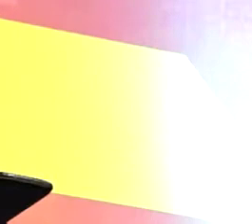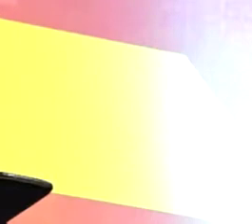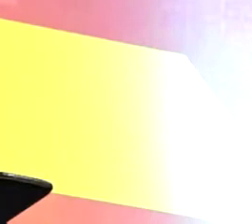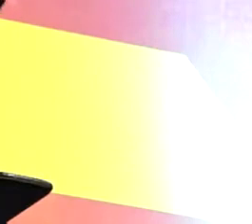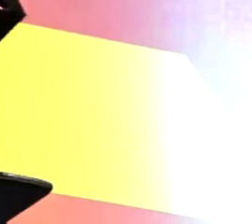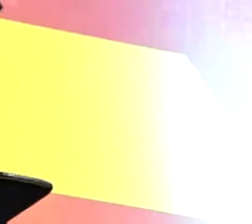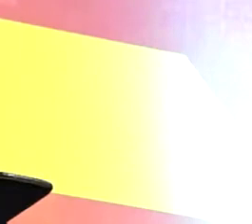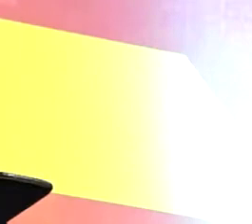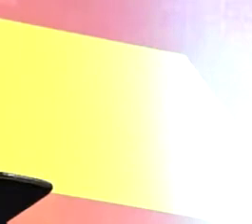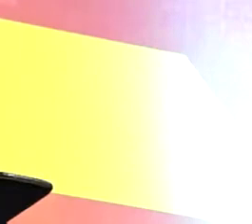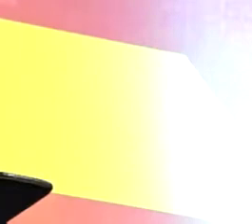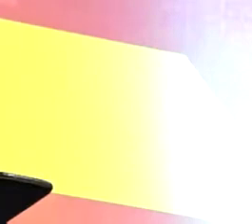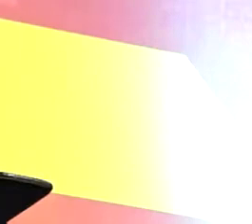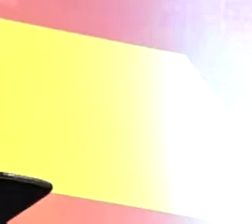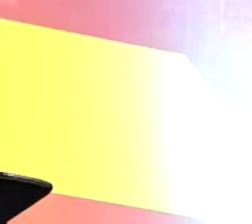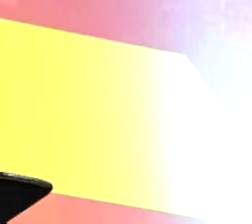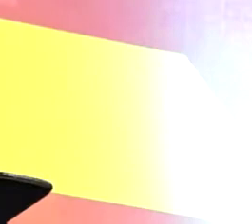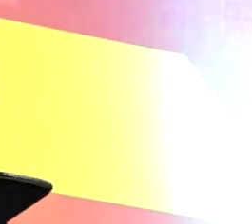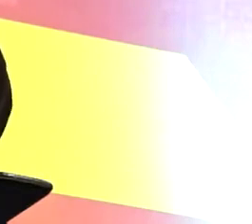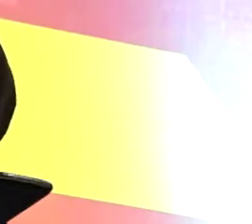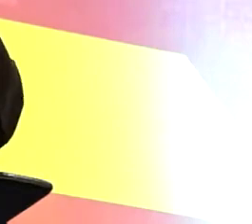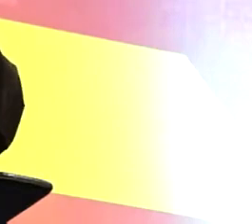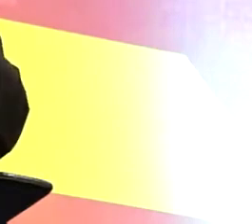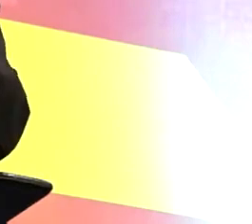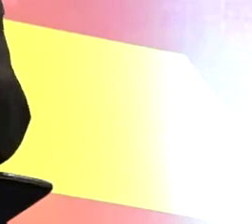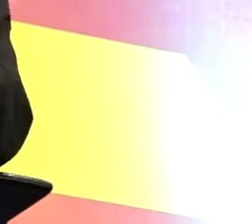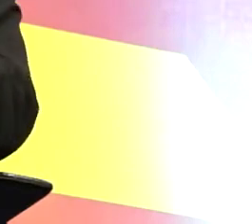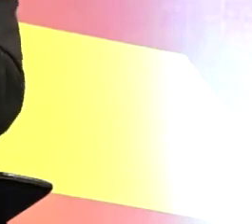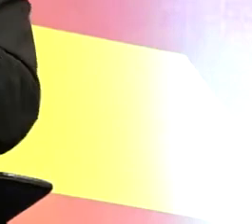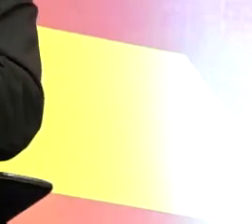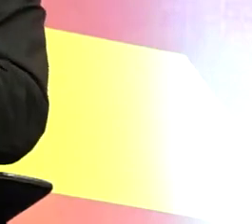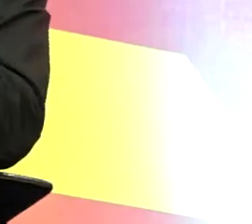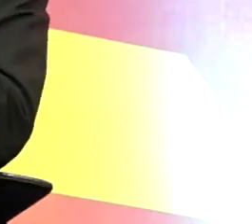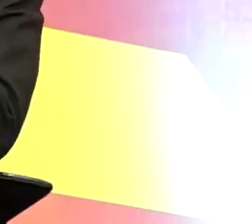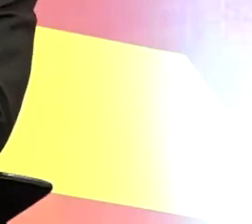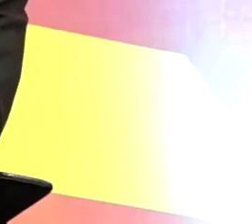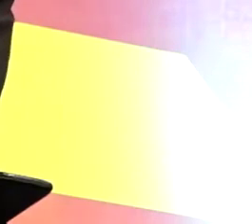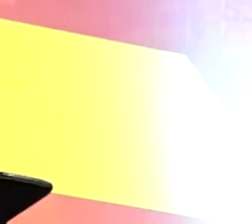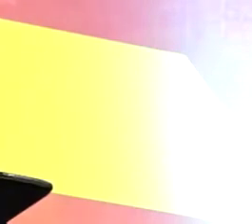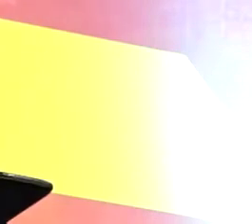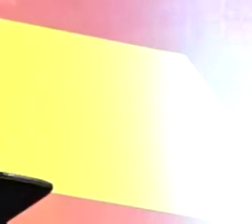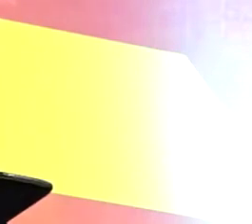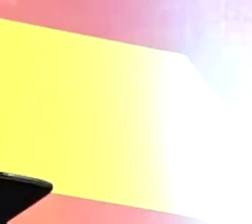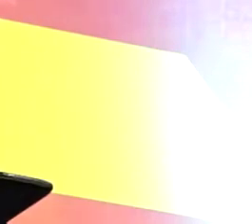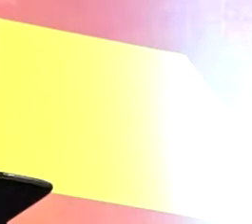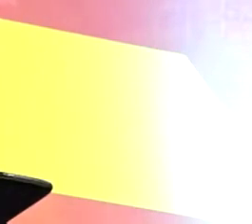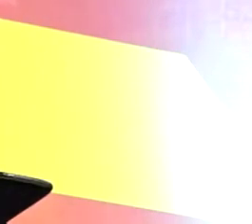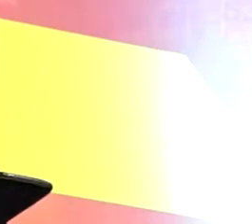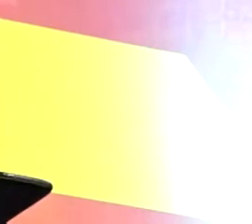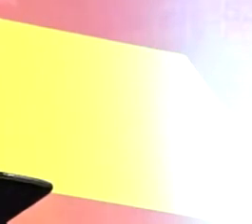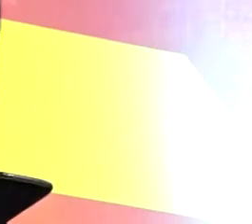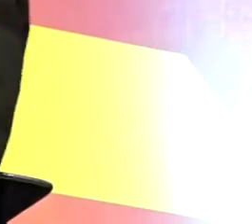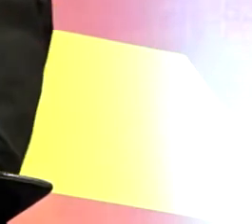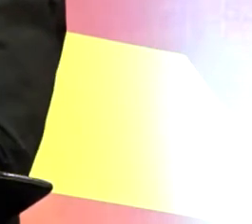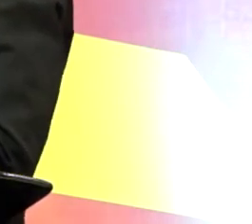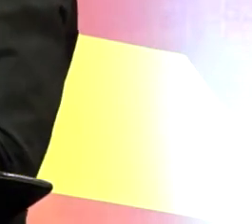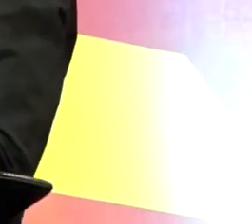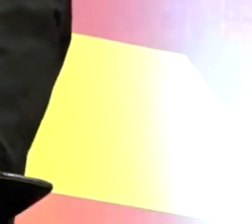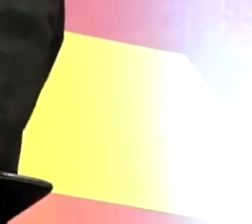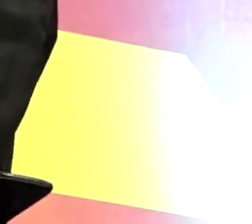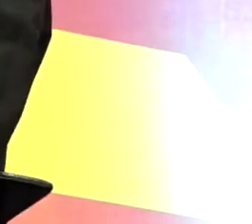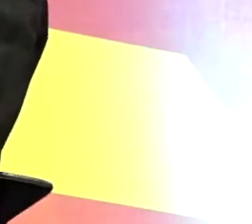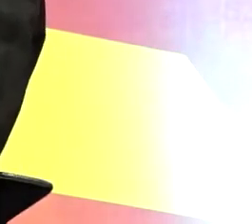to leave him and to shift their allegiance to the devil and actually